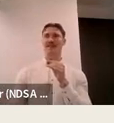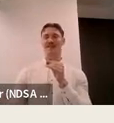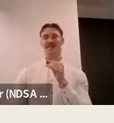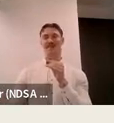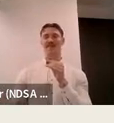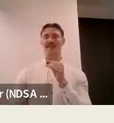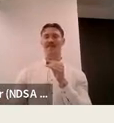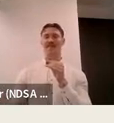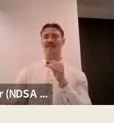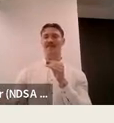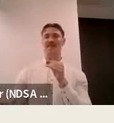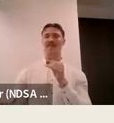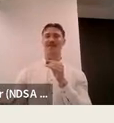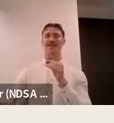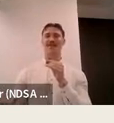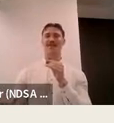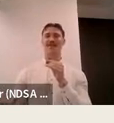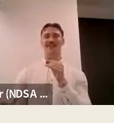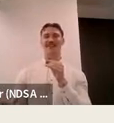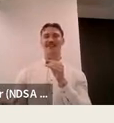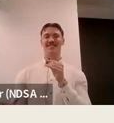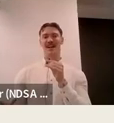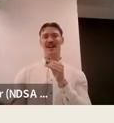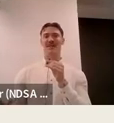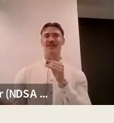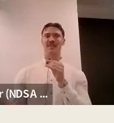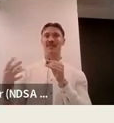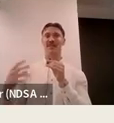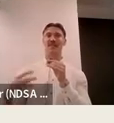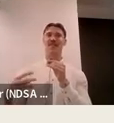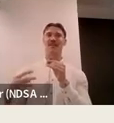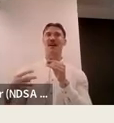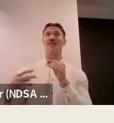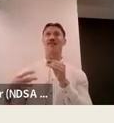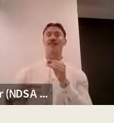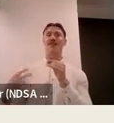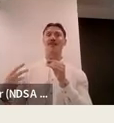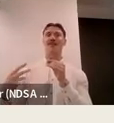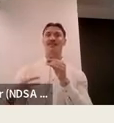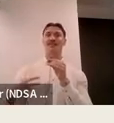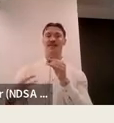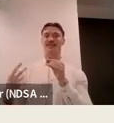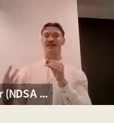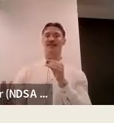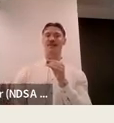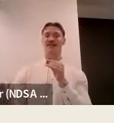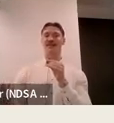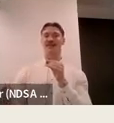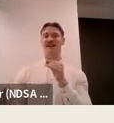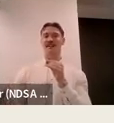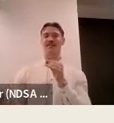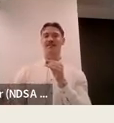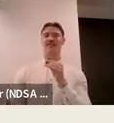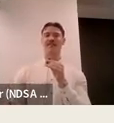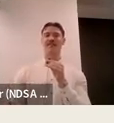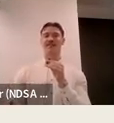we're not we haven't found a utopia for co-design as of yet um and when not uh for Leonardo isn't being completely embodied and so what we